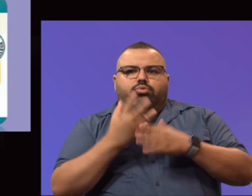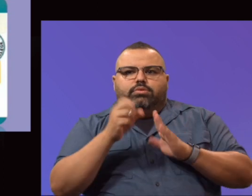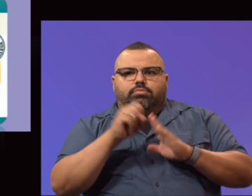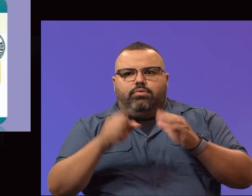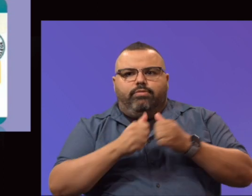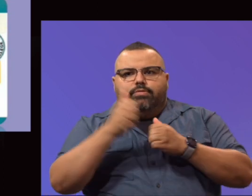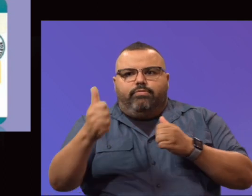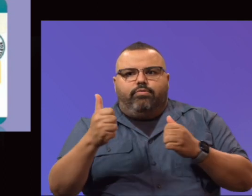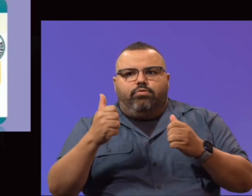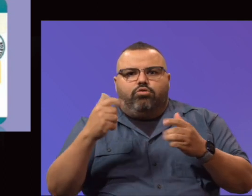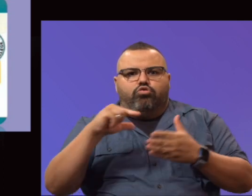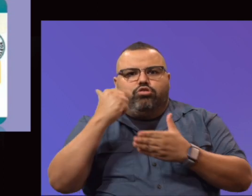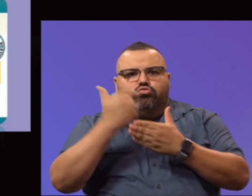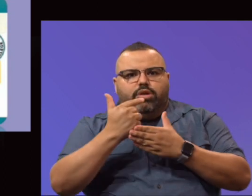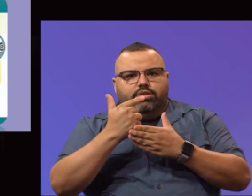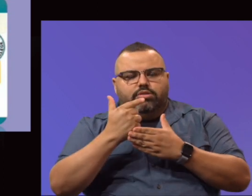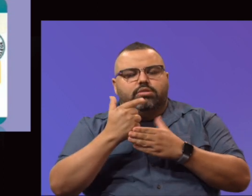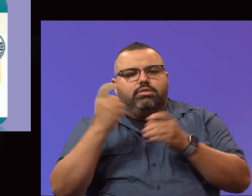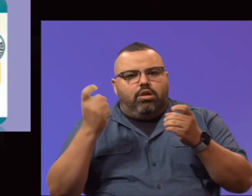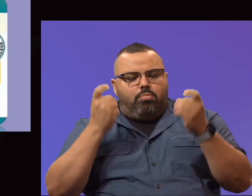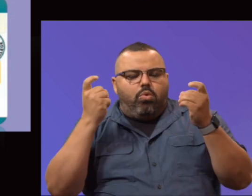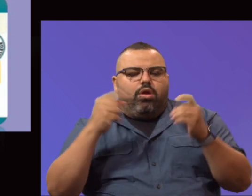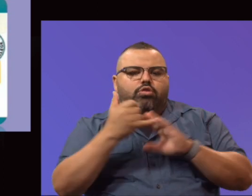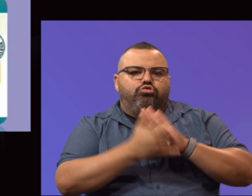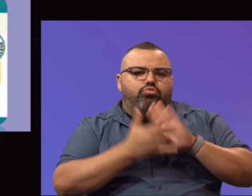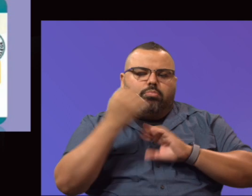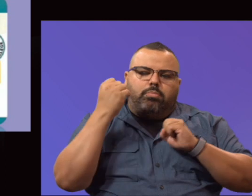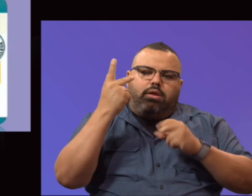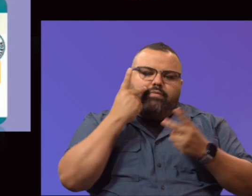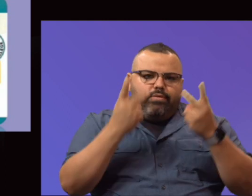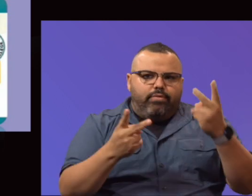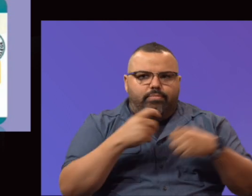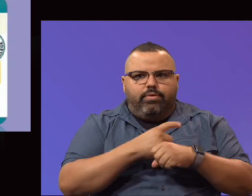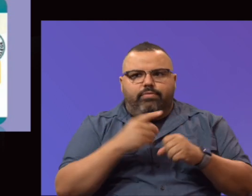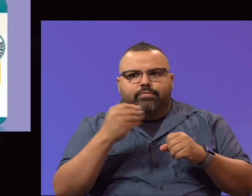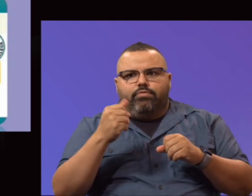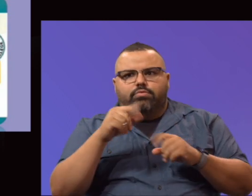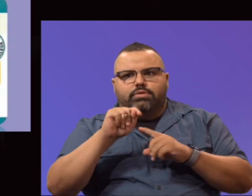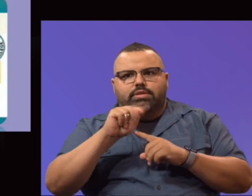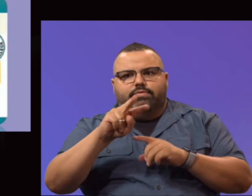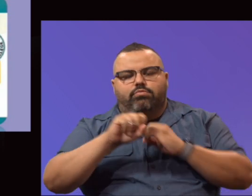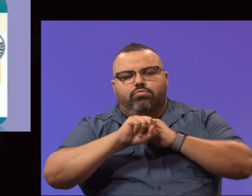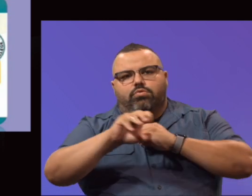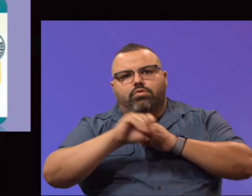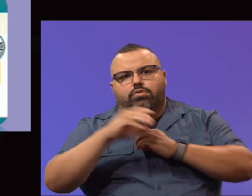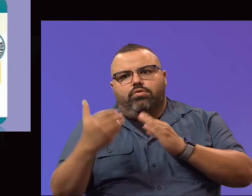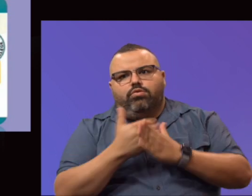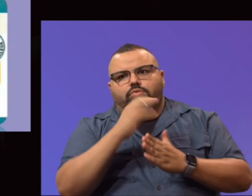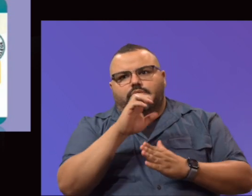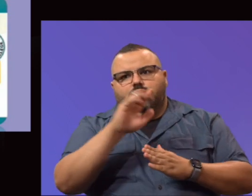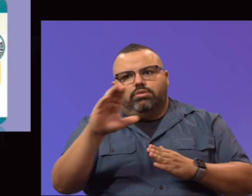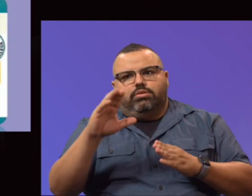on YouTube with thousands of viewers. Produced several television commercials promoting the new EPCC facilities and